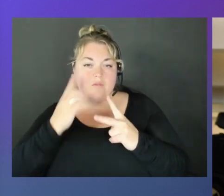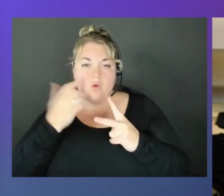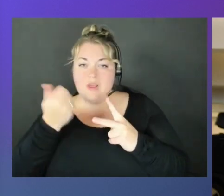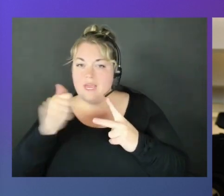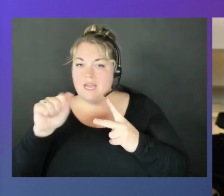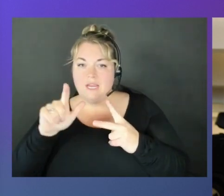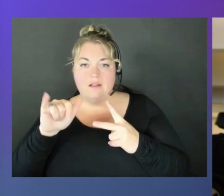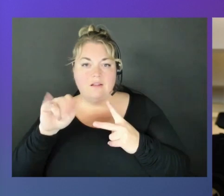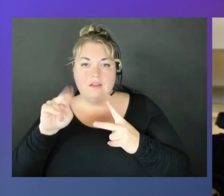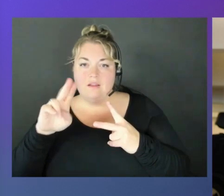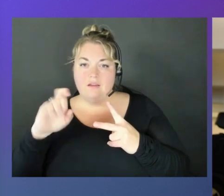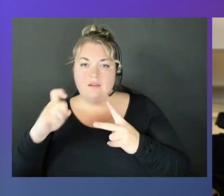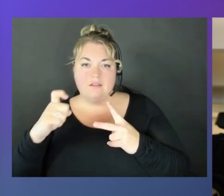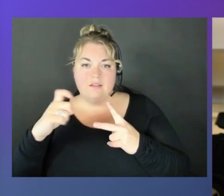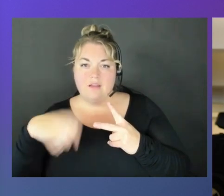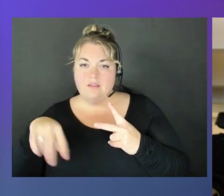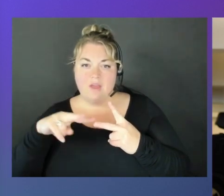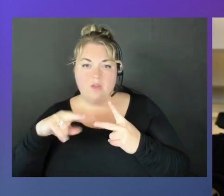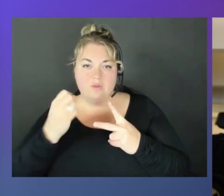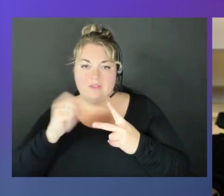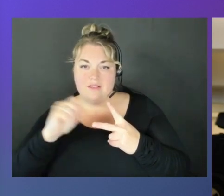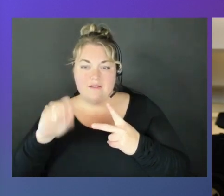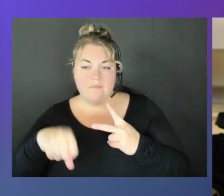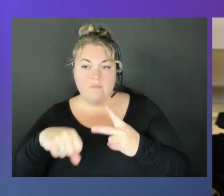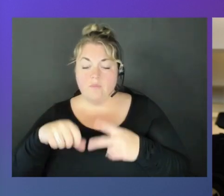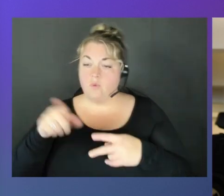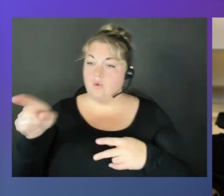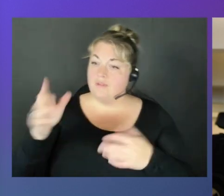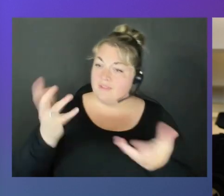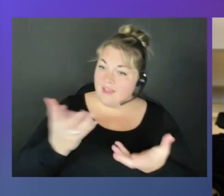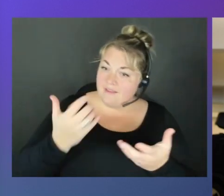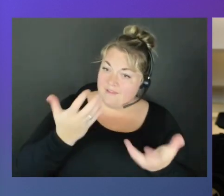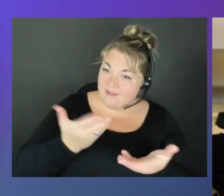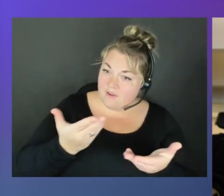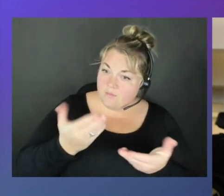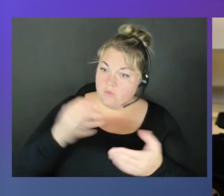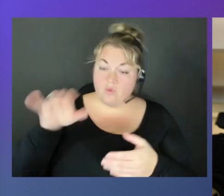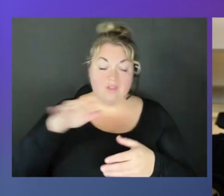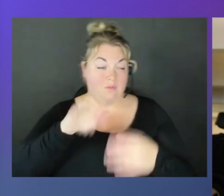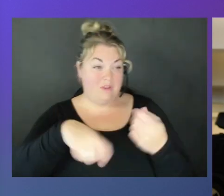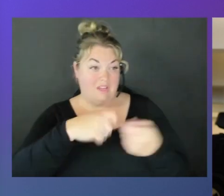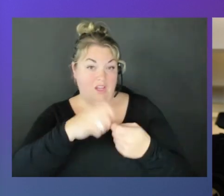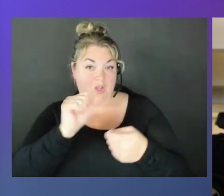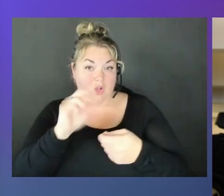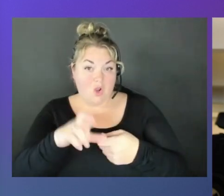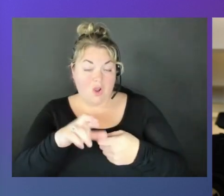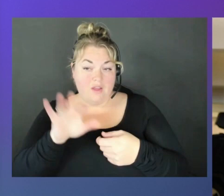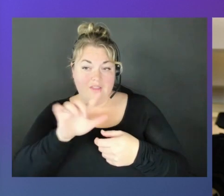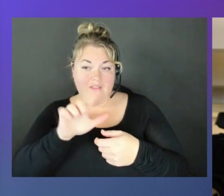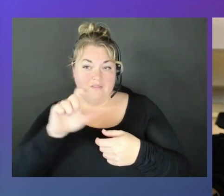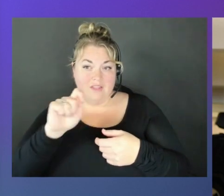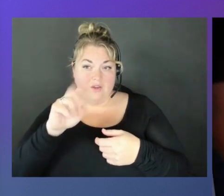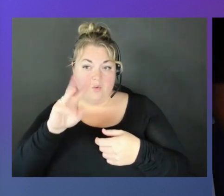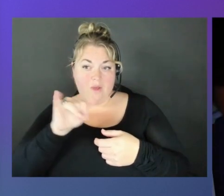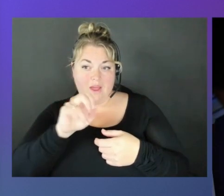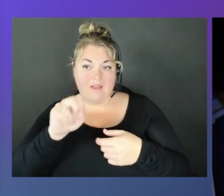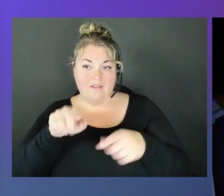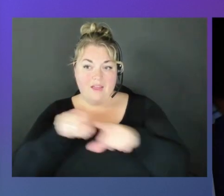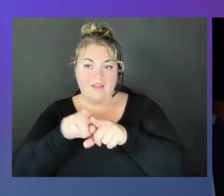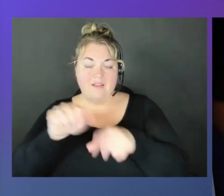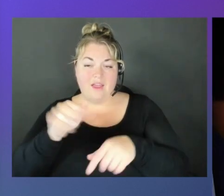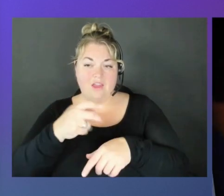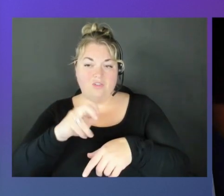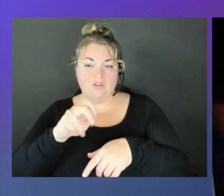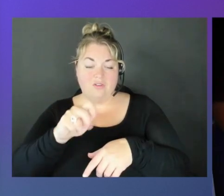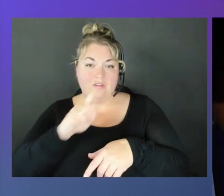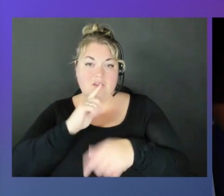system. So where does it run here? So today, in this particular car, the FleetWise Edge agent is running on